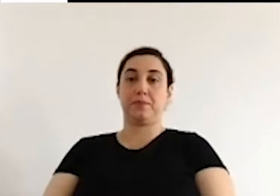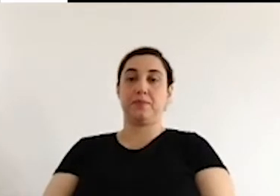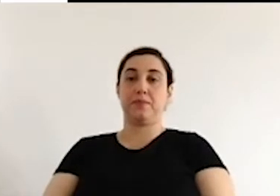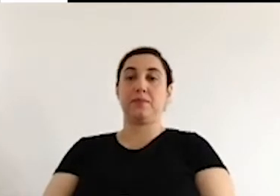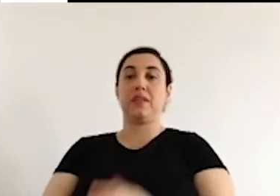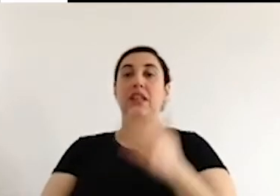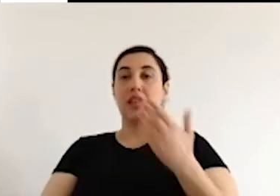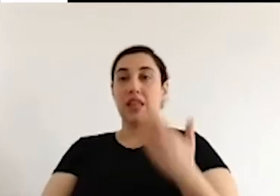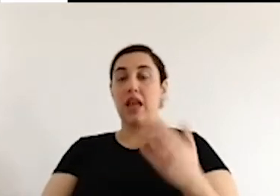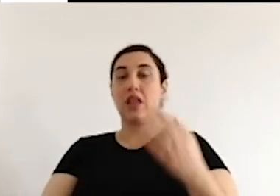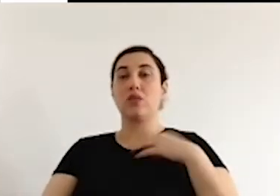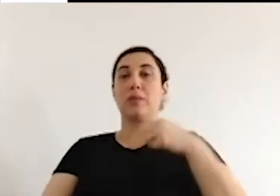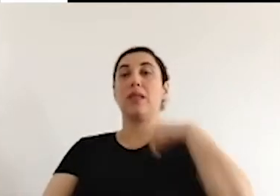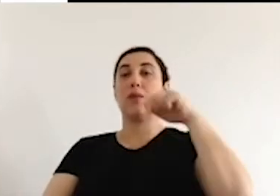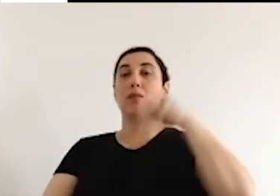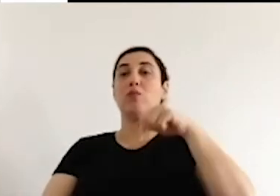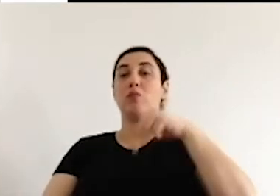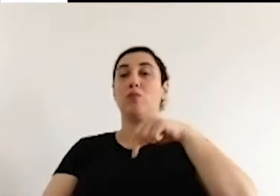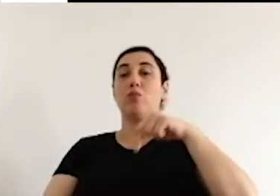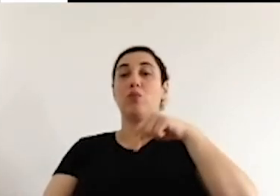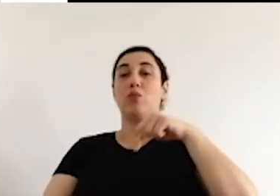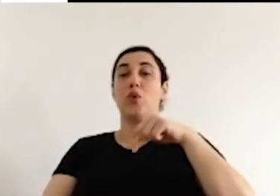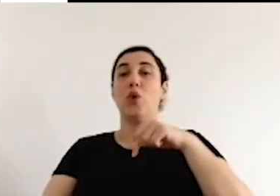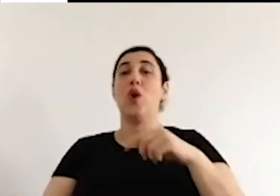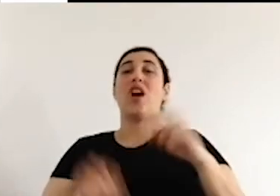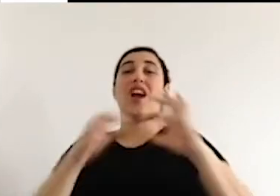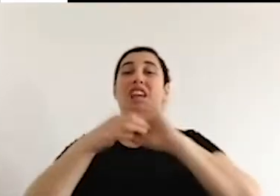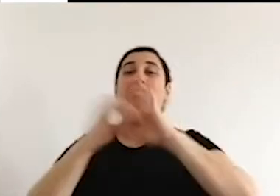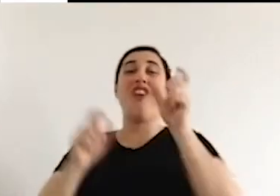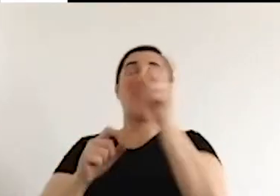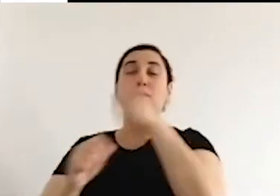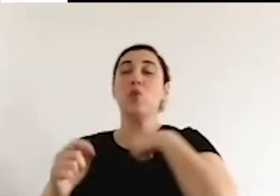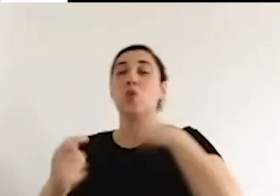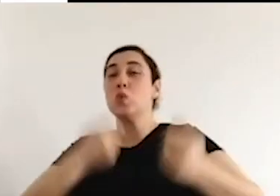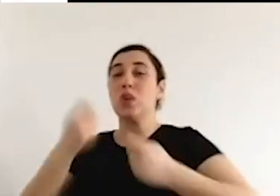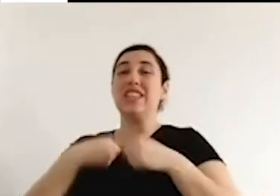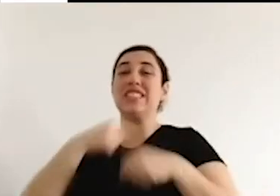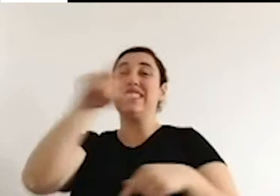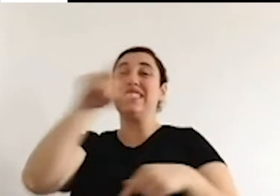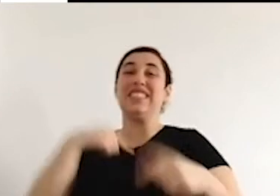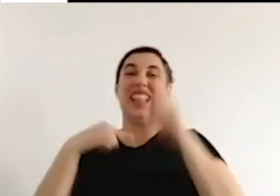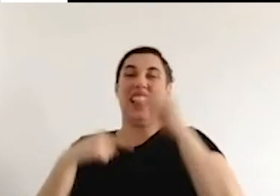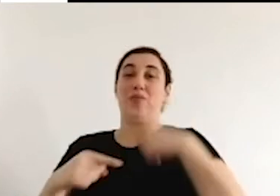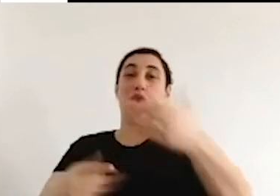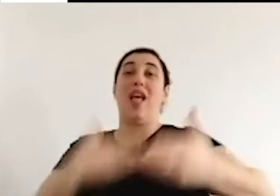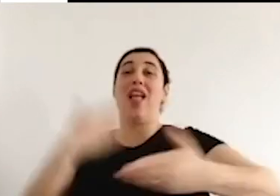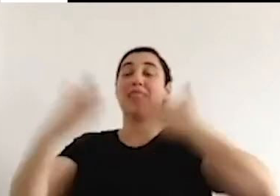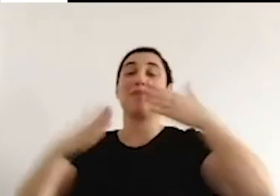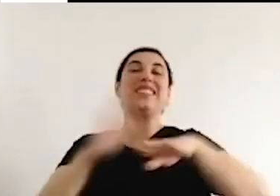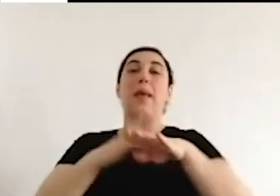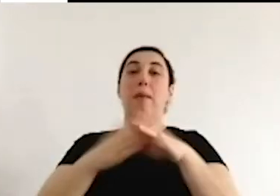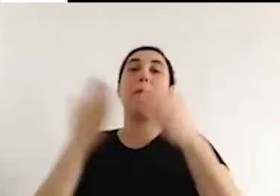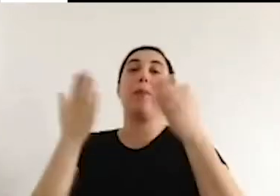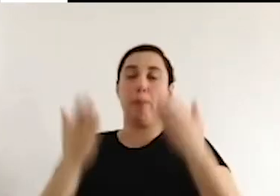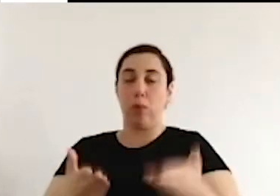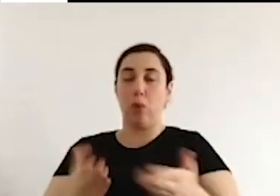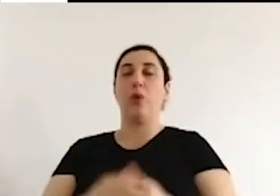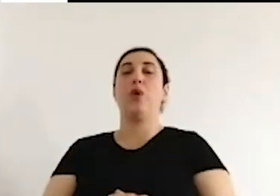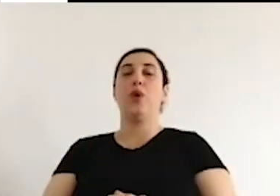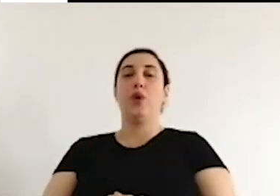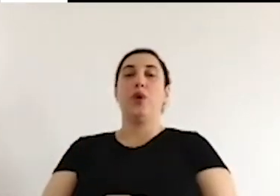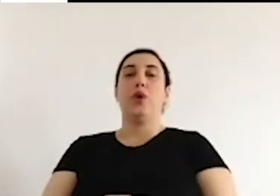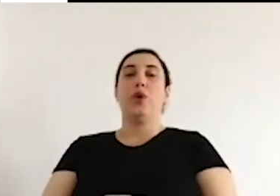And that's the reason why I personally would like to focus on all those